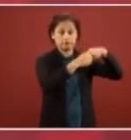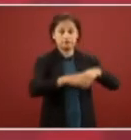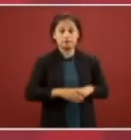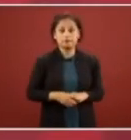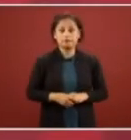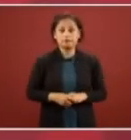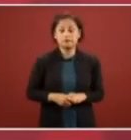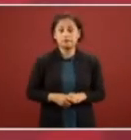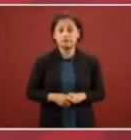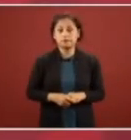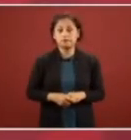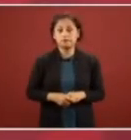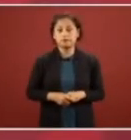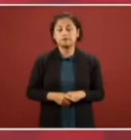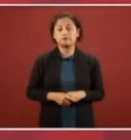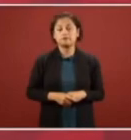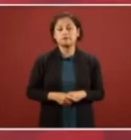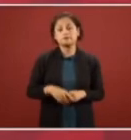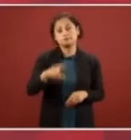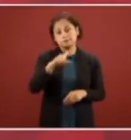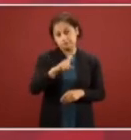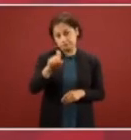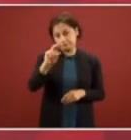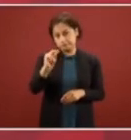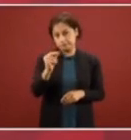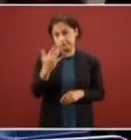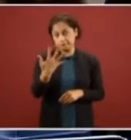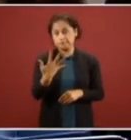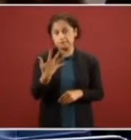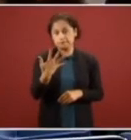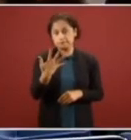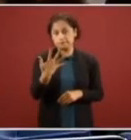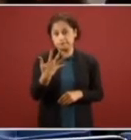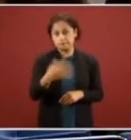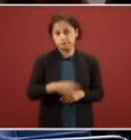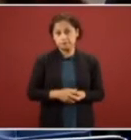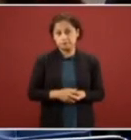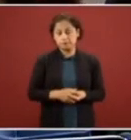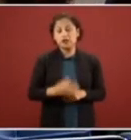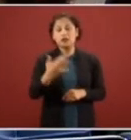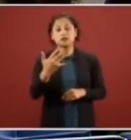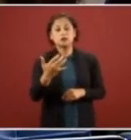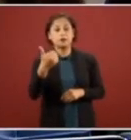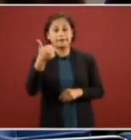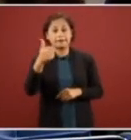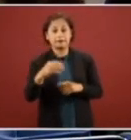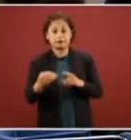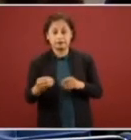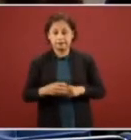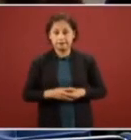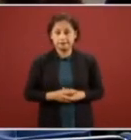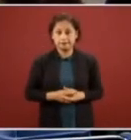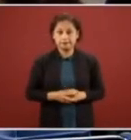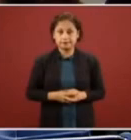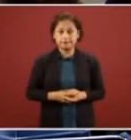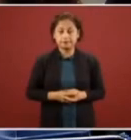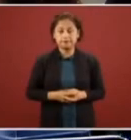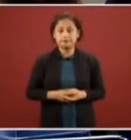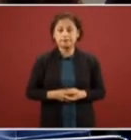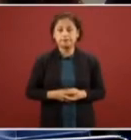border 185 with 56 cents